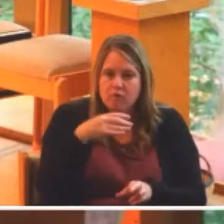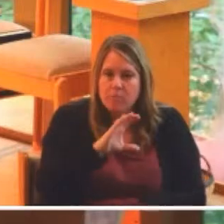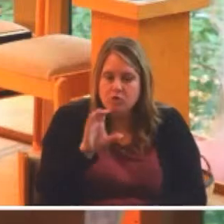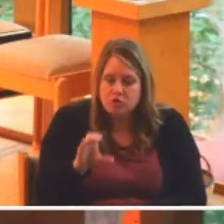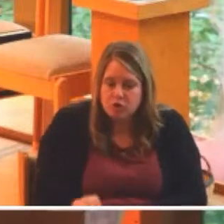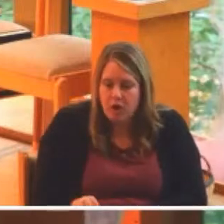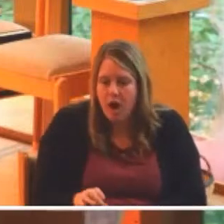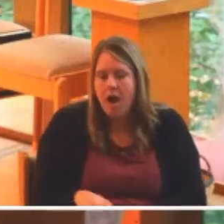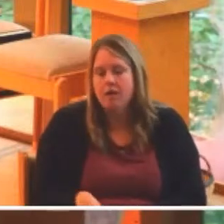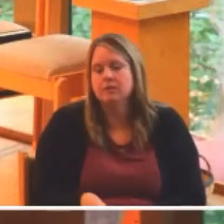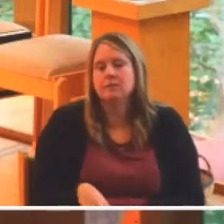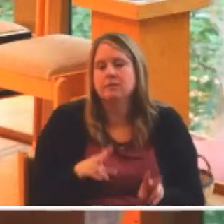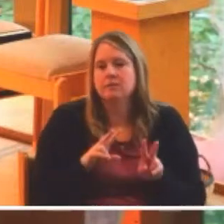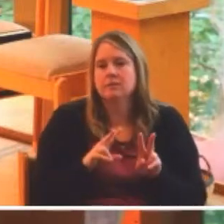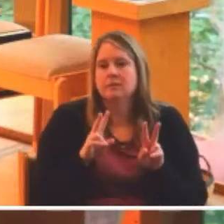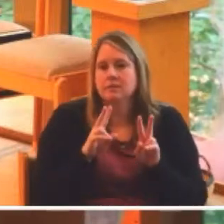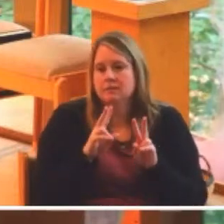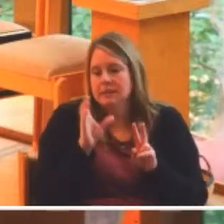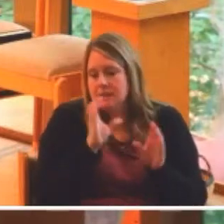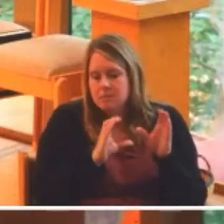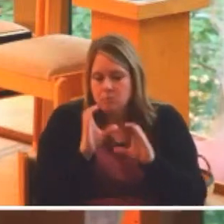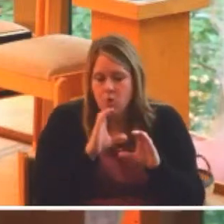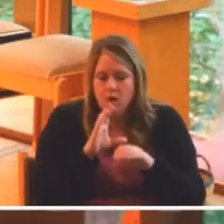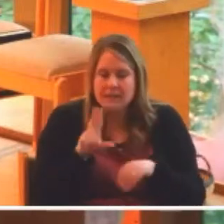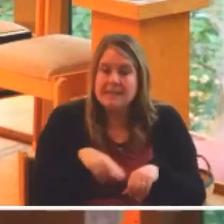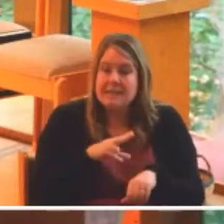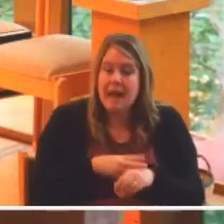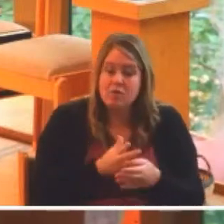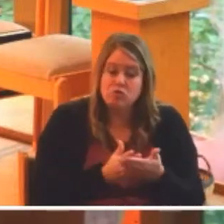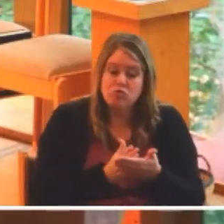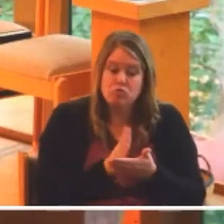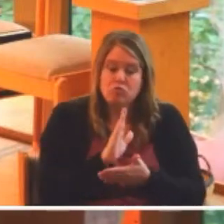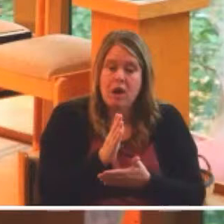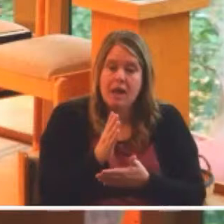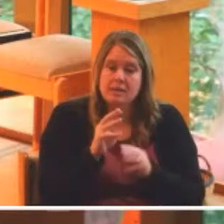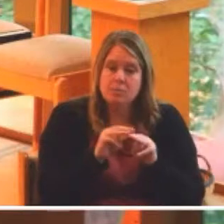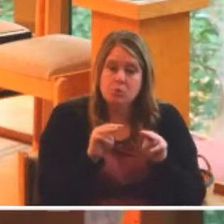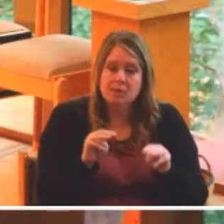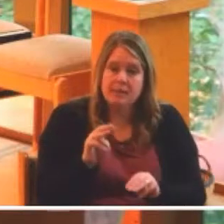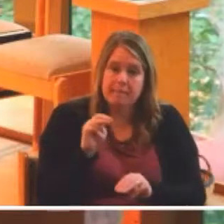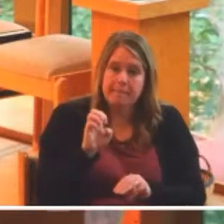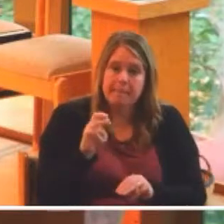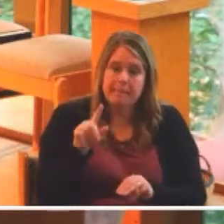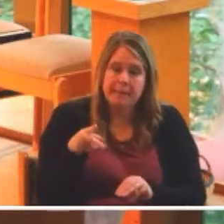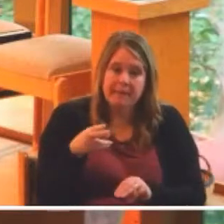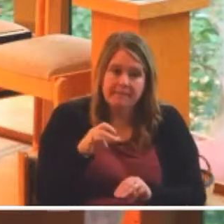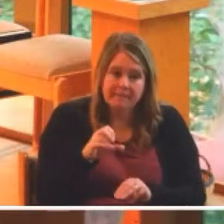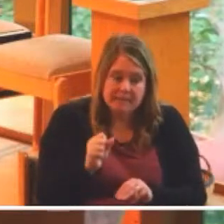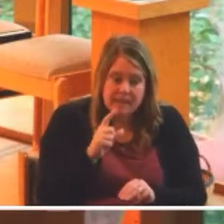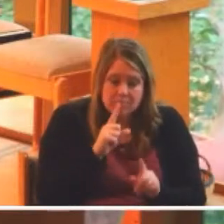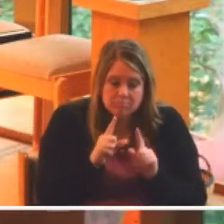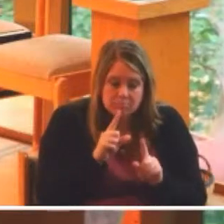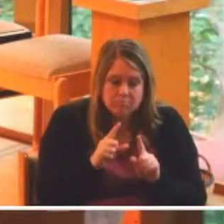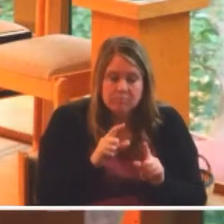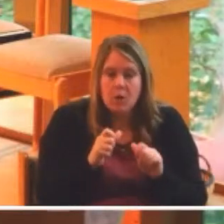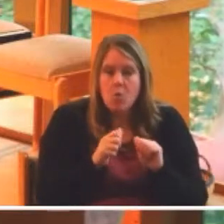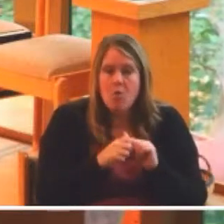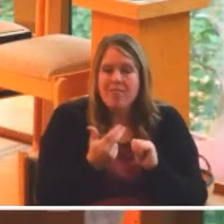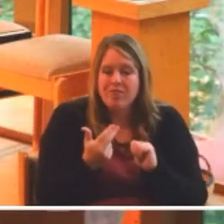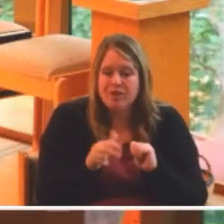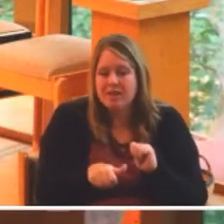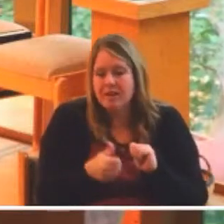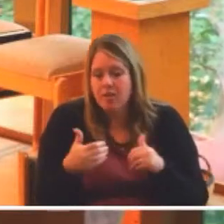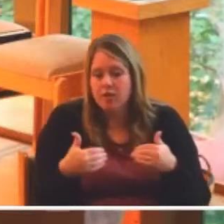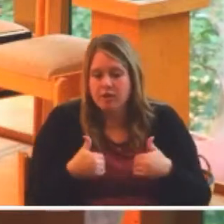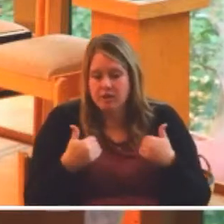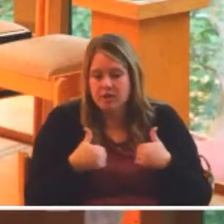explored for the upteenth time the National Civil Rights Museum in Memphis. I spent several days in conversation with 13 other young clergy in the UCC.